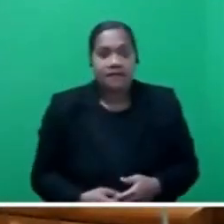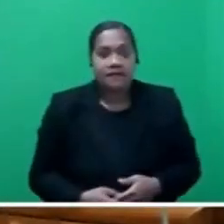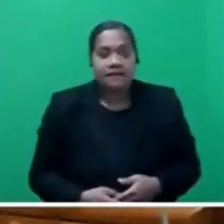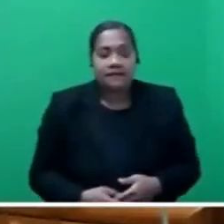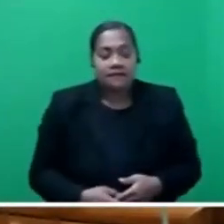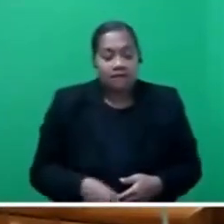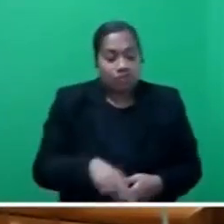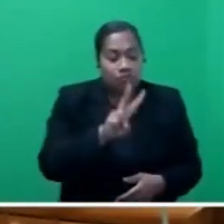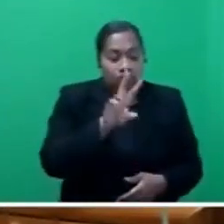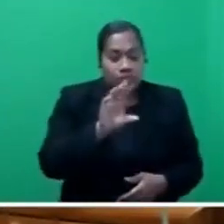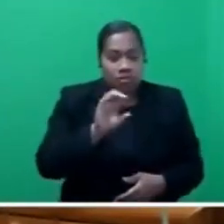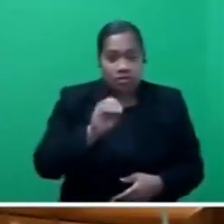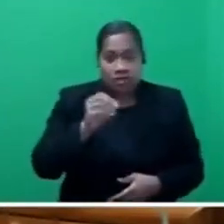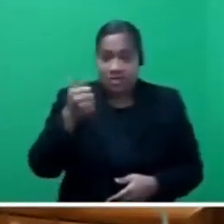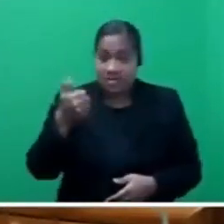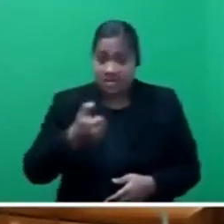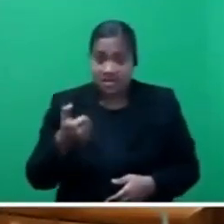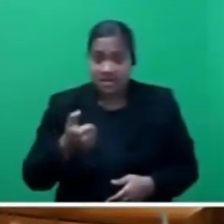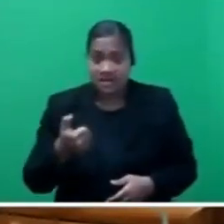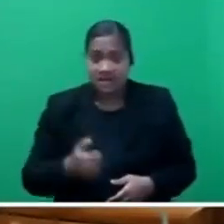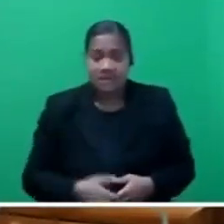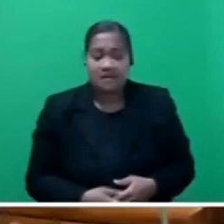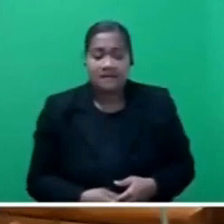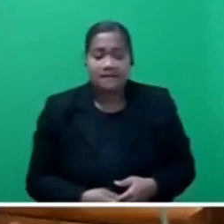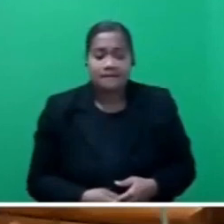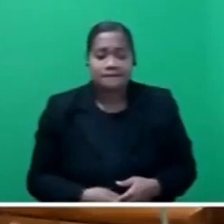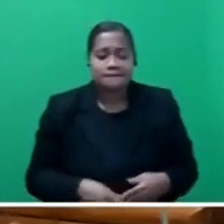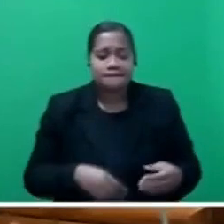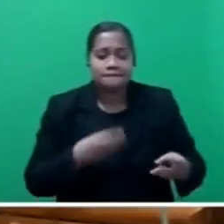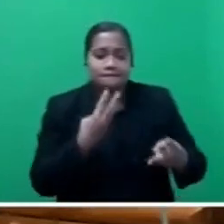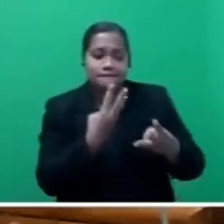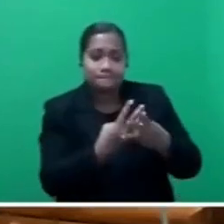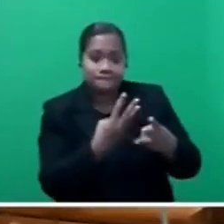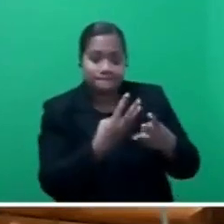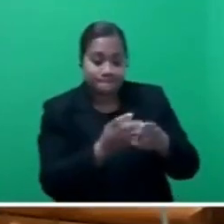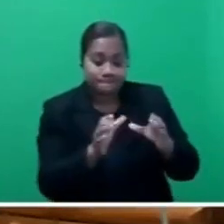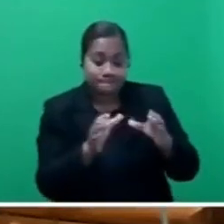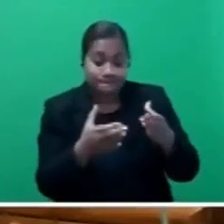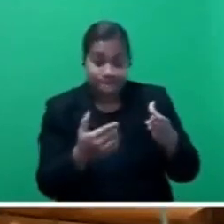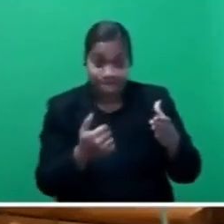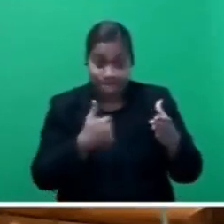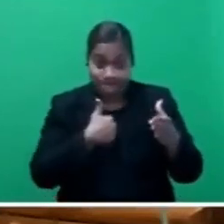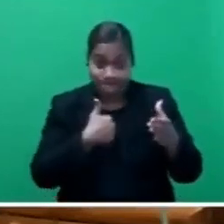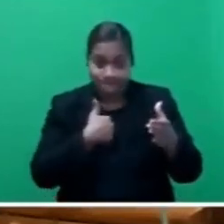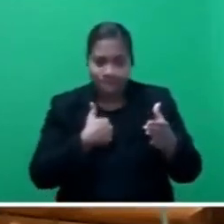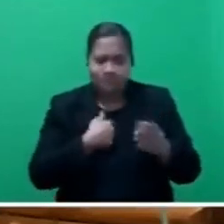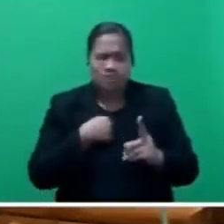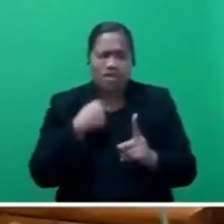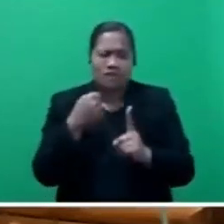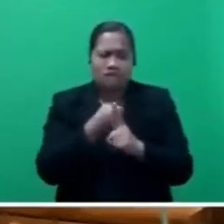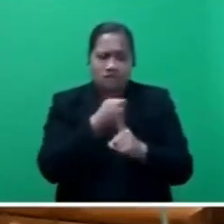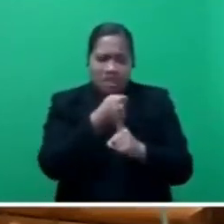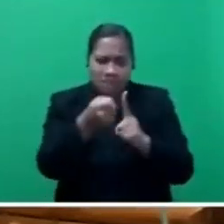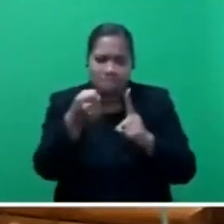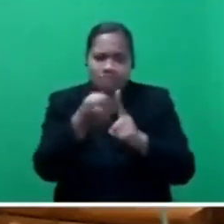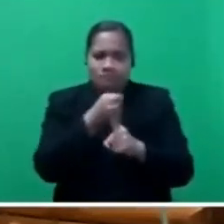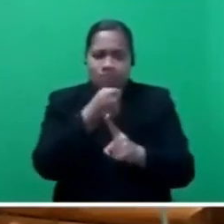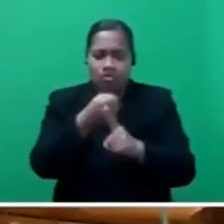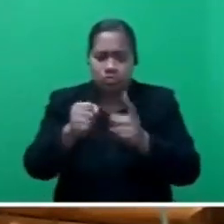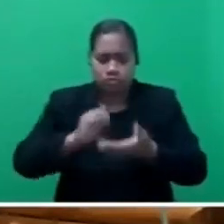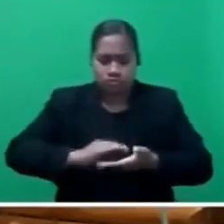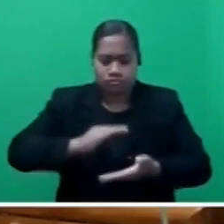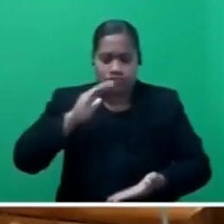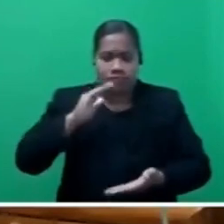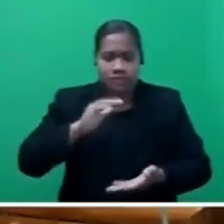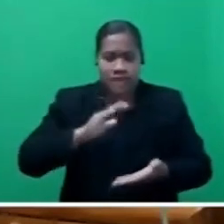2016, Mr Del Capati and I have been advocating in this House for an increase in minimum wage to $4